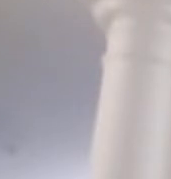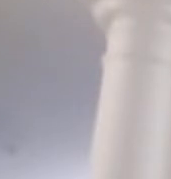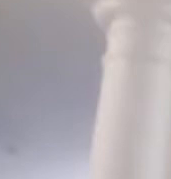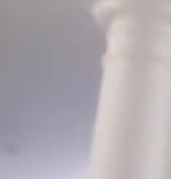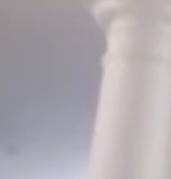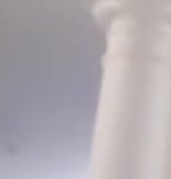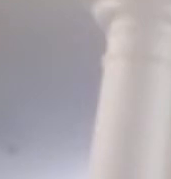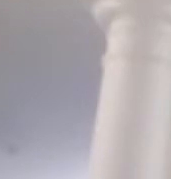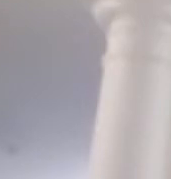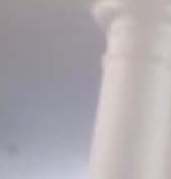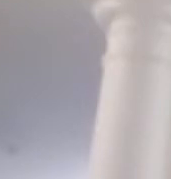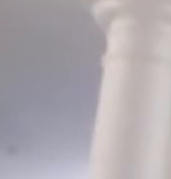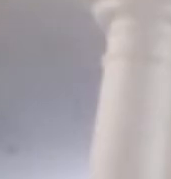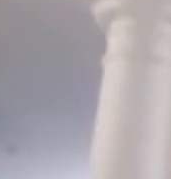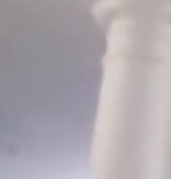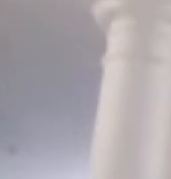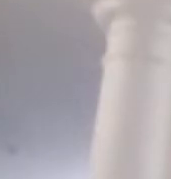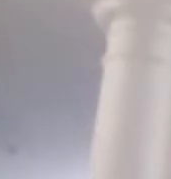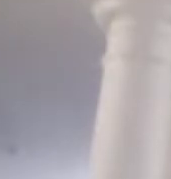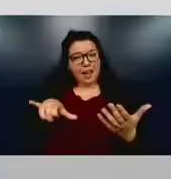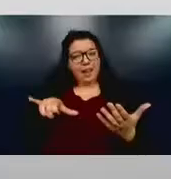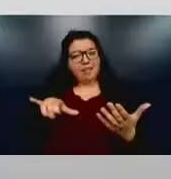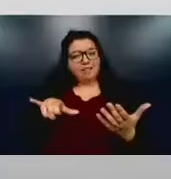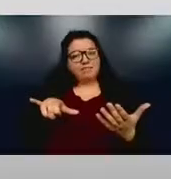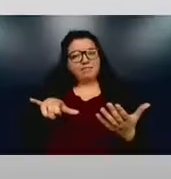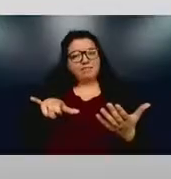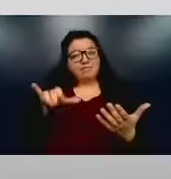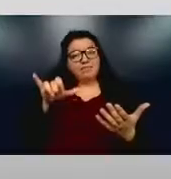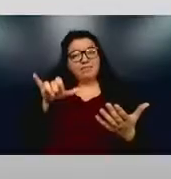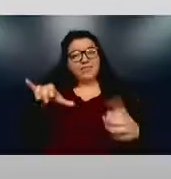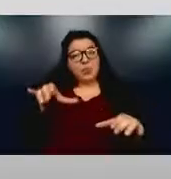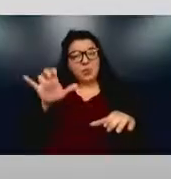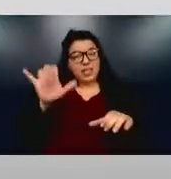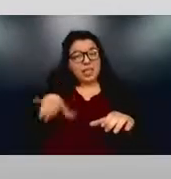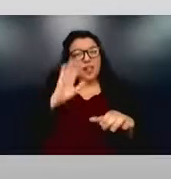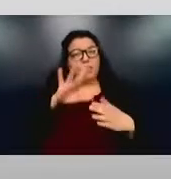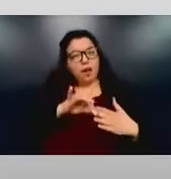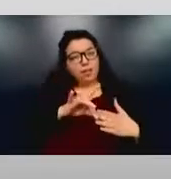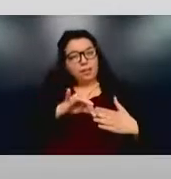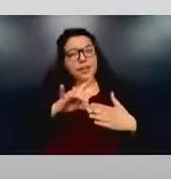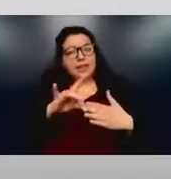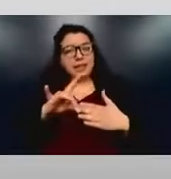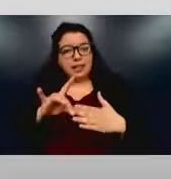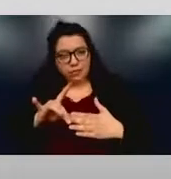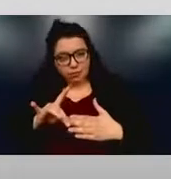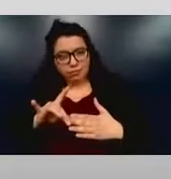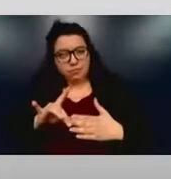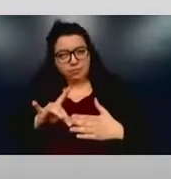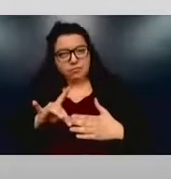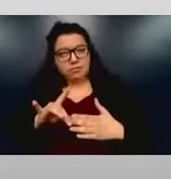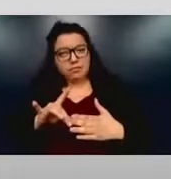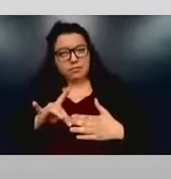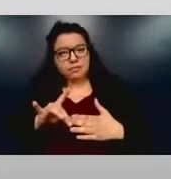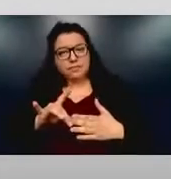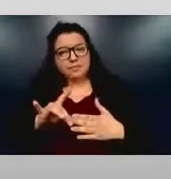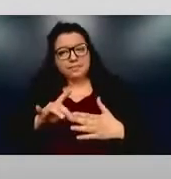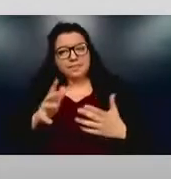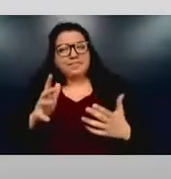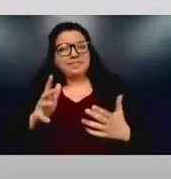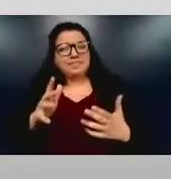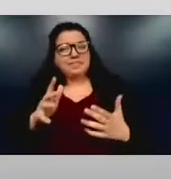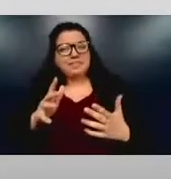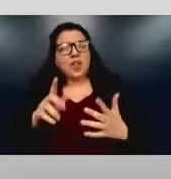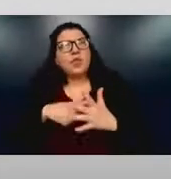very clearly that leads you to something like you get to know these